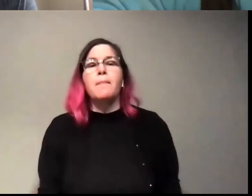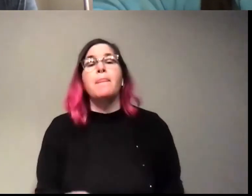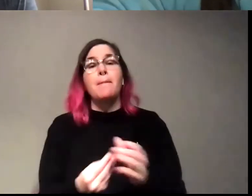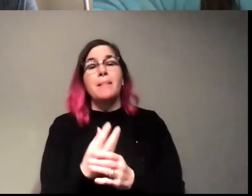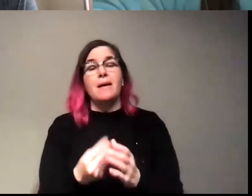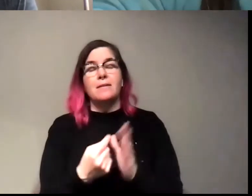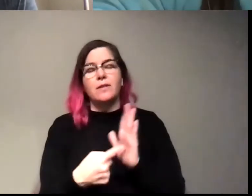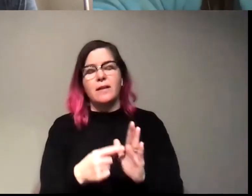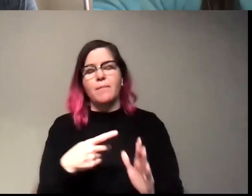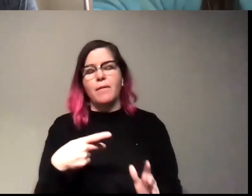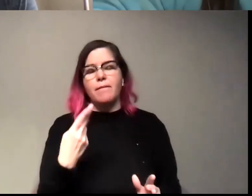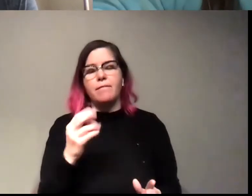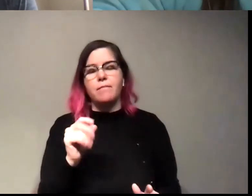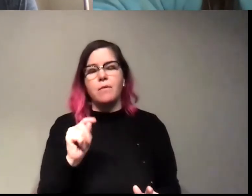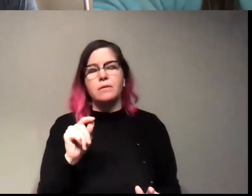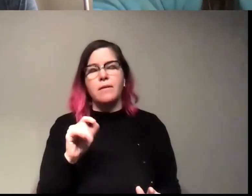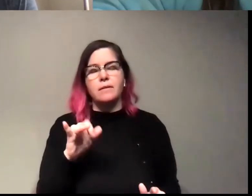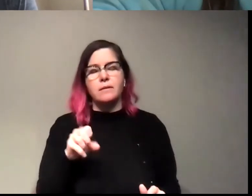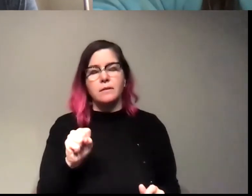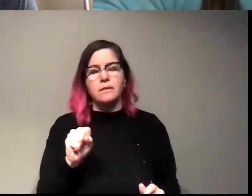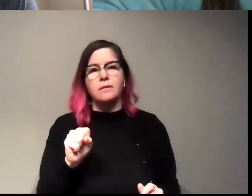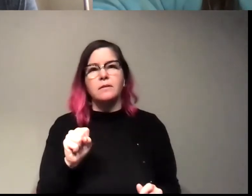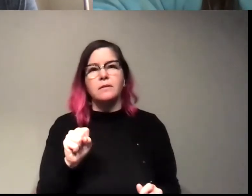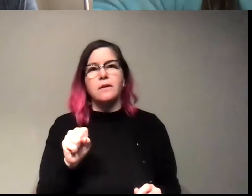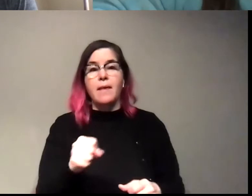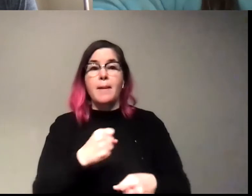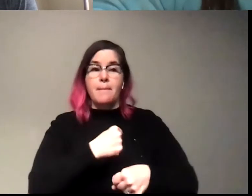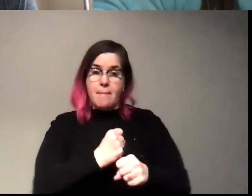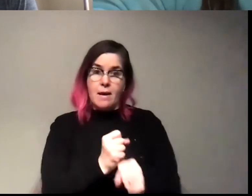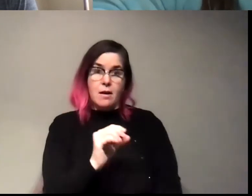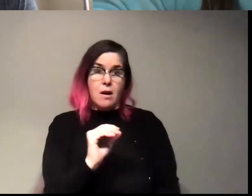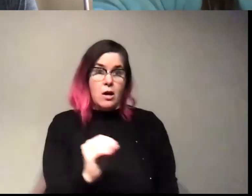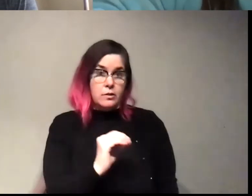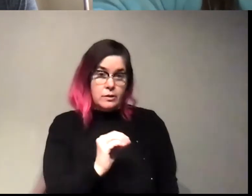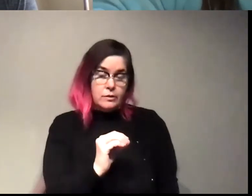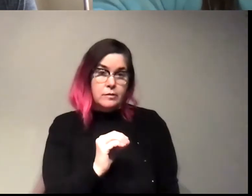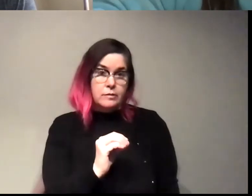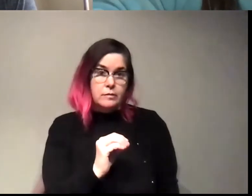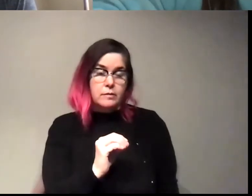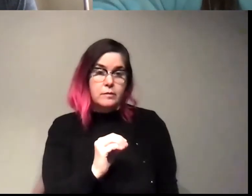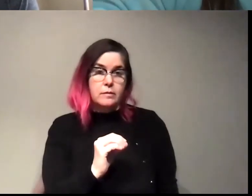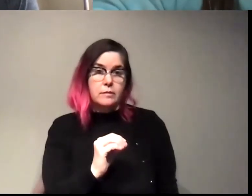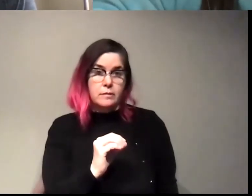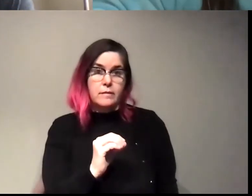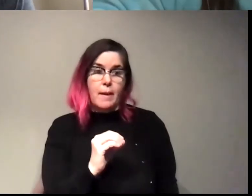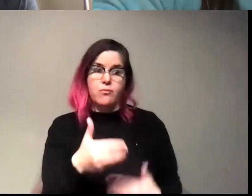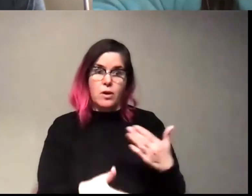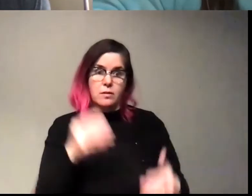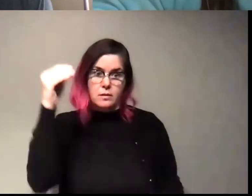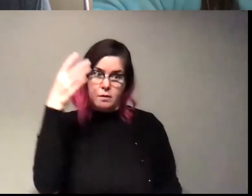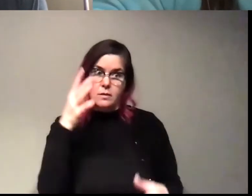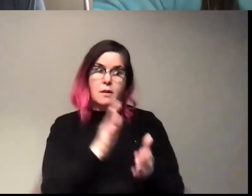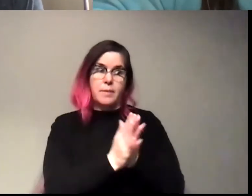photosynthesis, like the, you know, they, they produce oxygen, um, photosynthetic process. That's like an